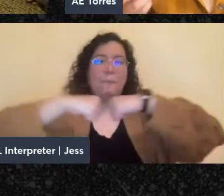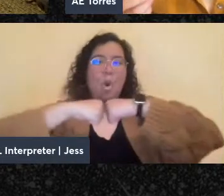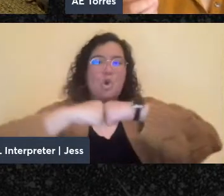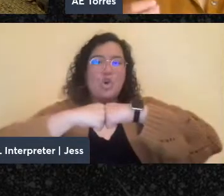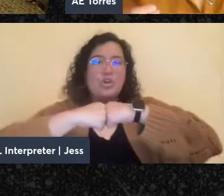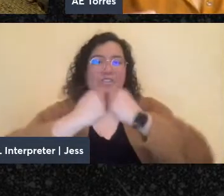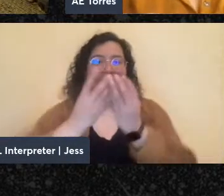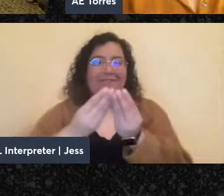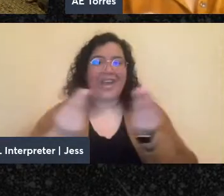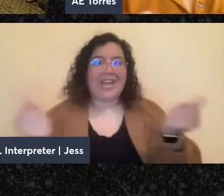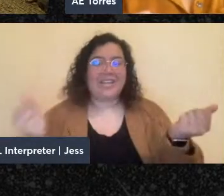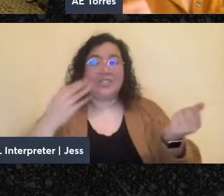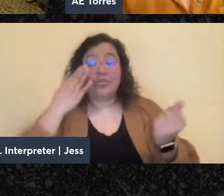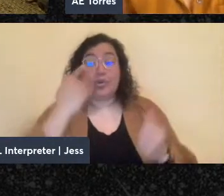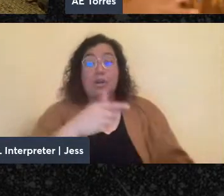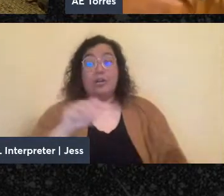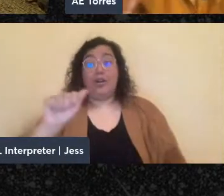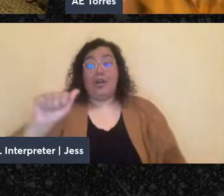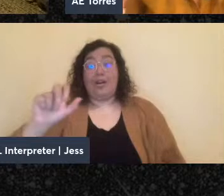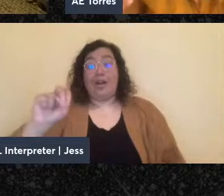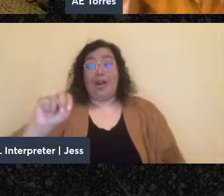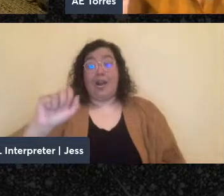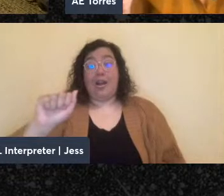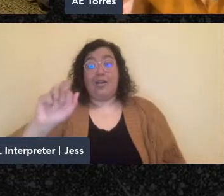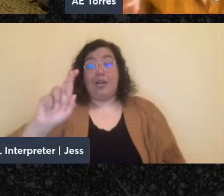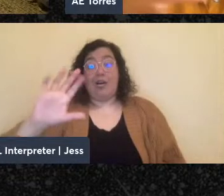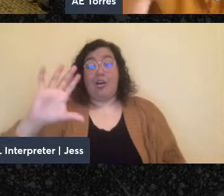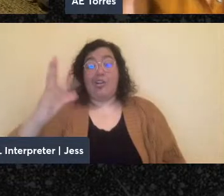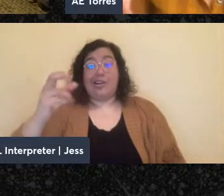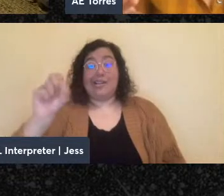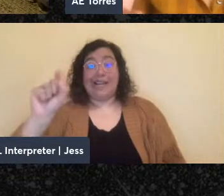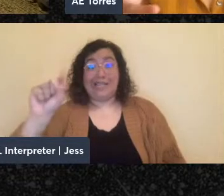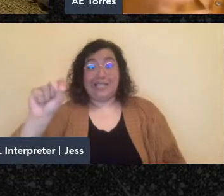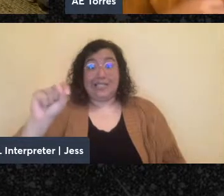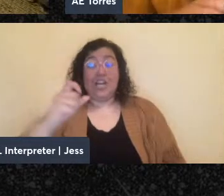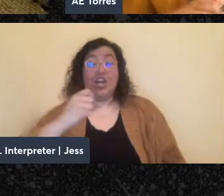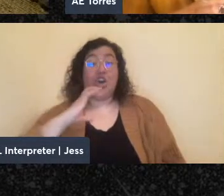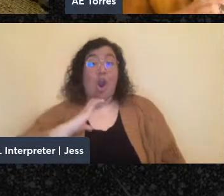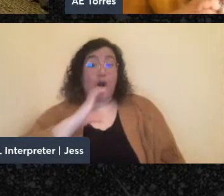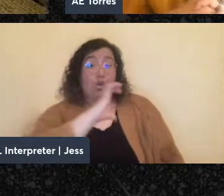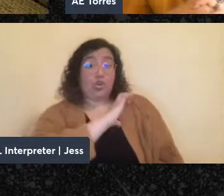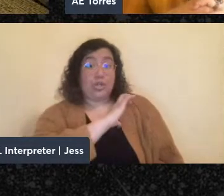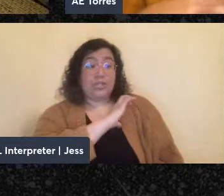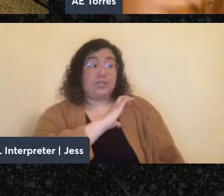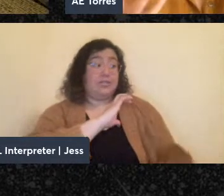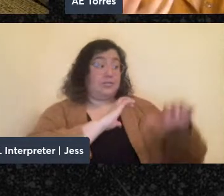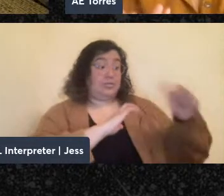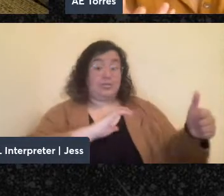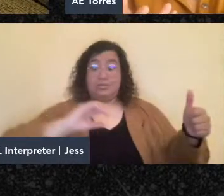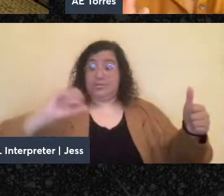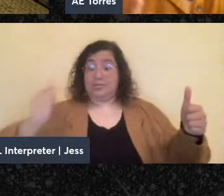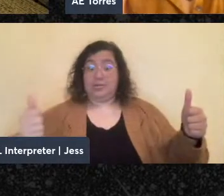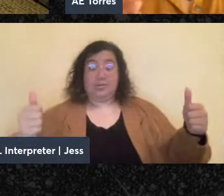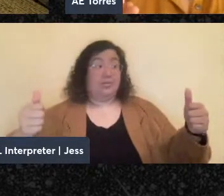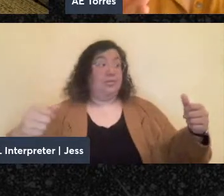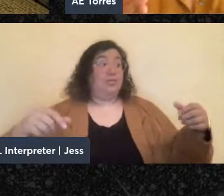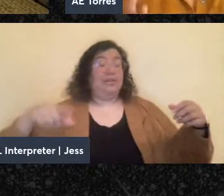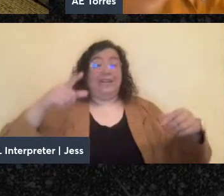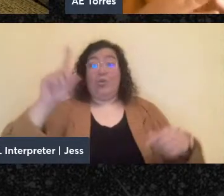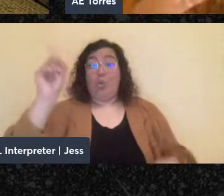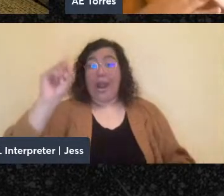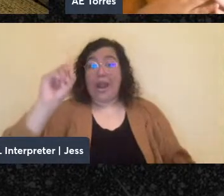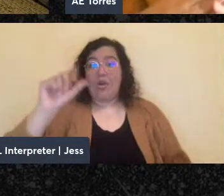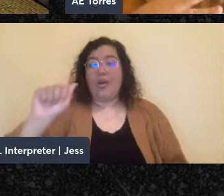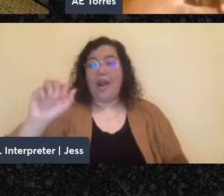and the Anarchist Congress are meeting down the street from one another just by coincidence in Amsterdam and in the Hague.